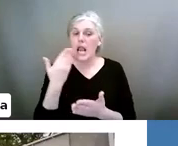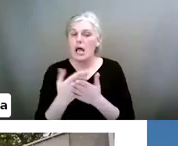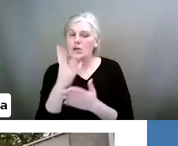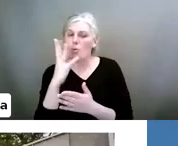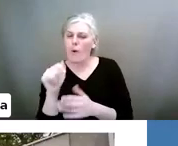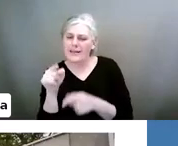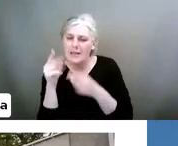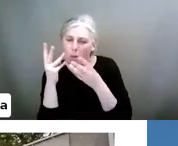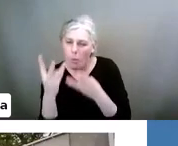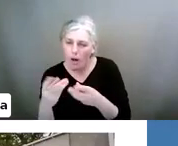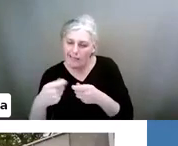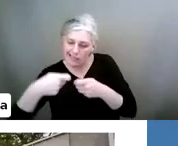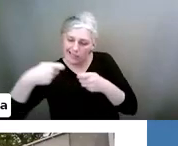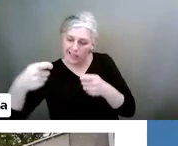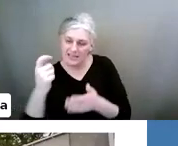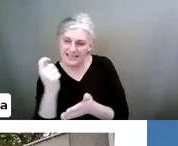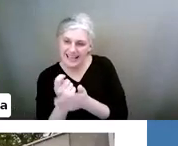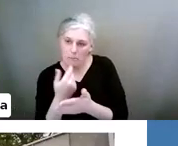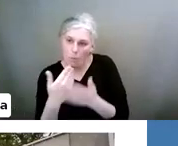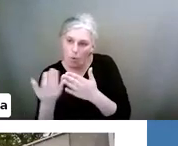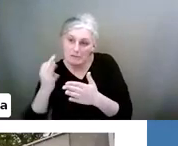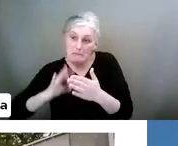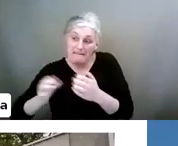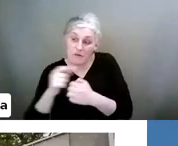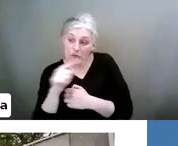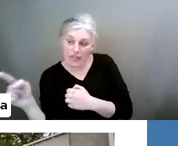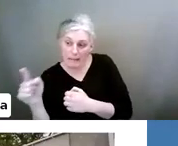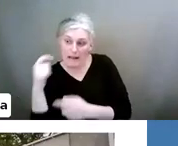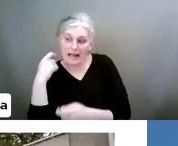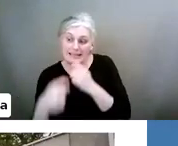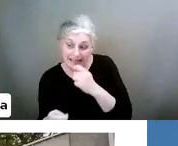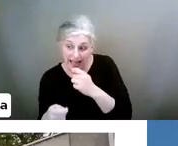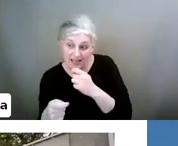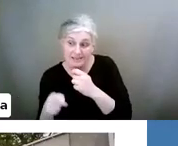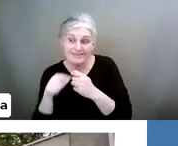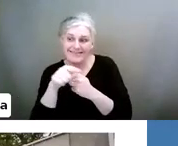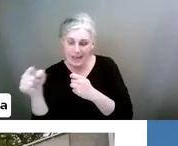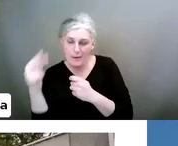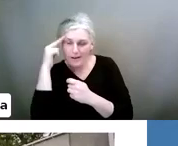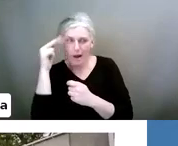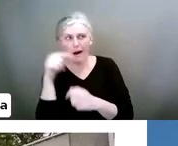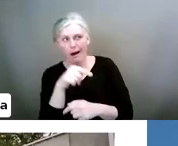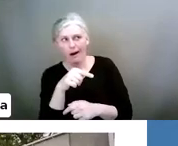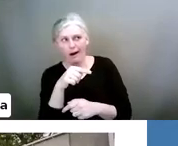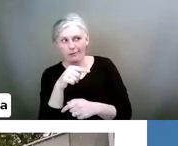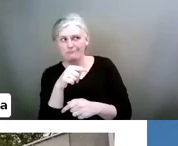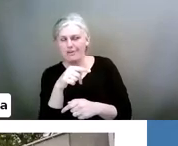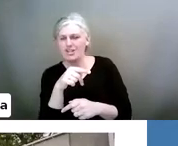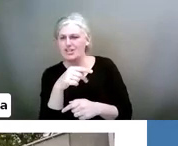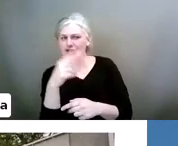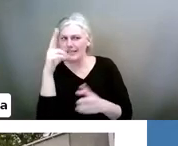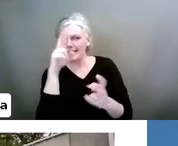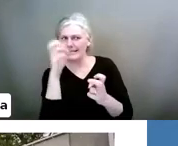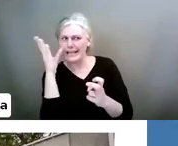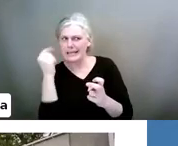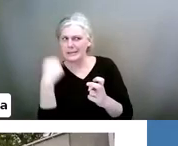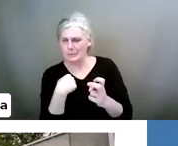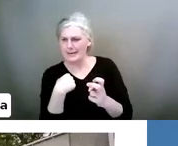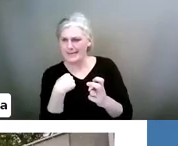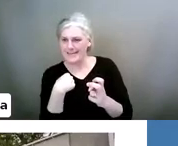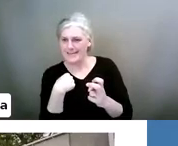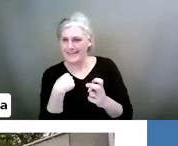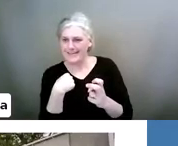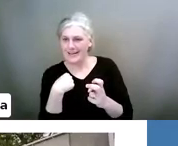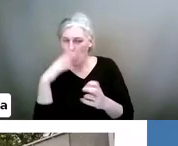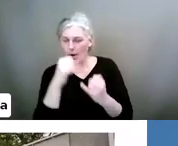want it and what's benefit to them. And then they understand you're listening to them. You're acknowledging them. You're trying to understand and you're